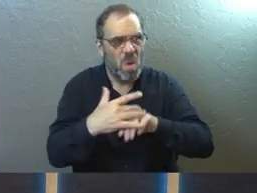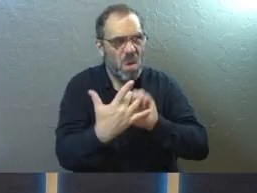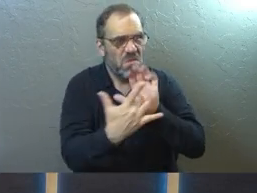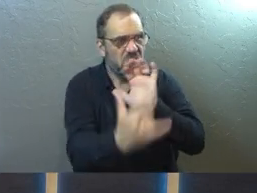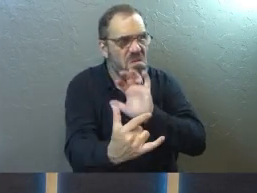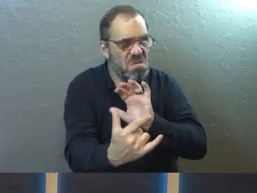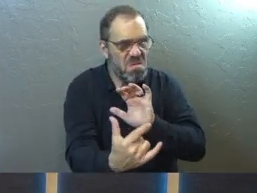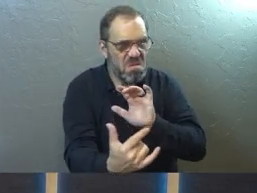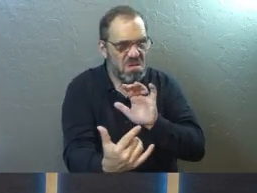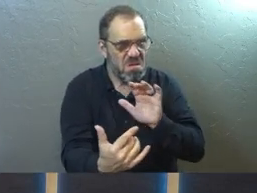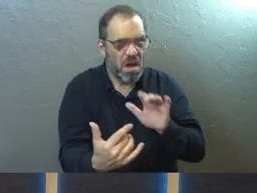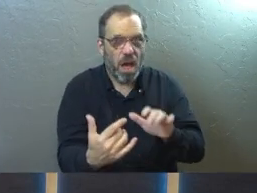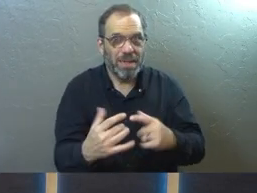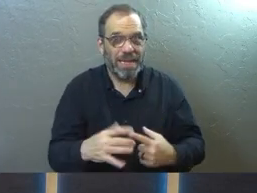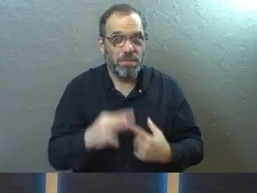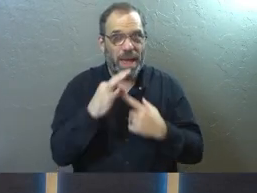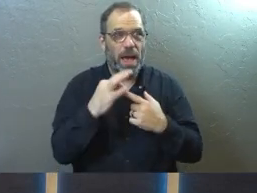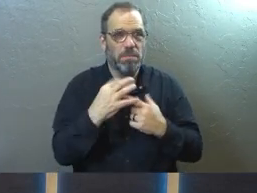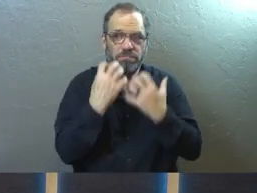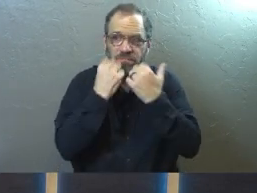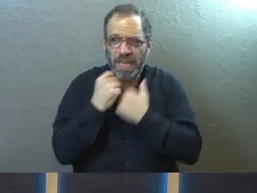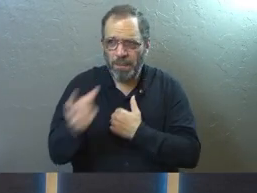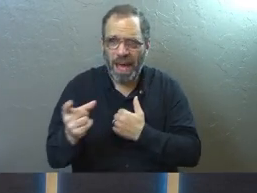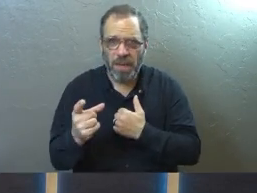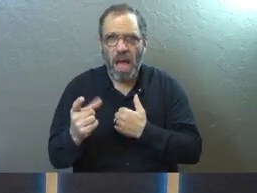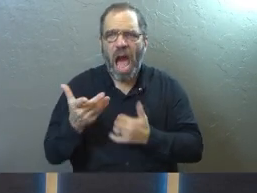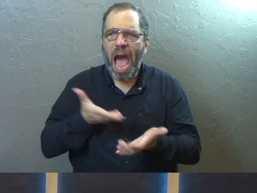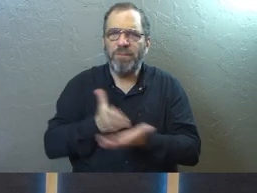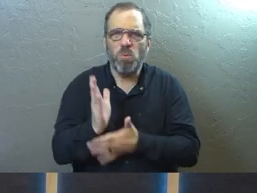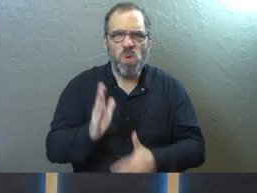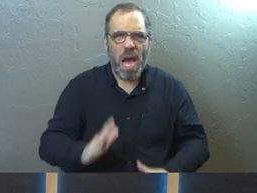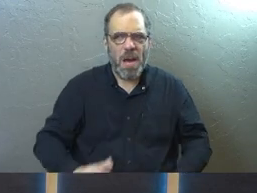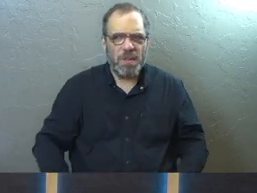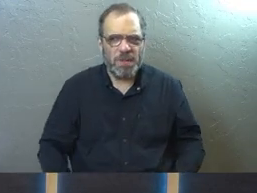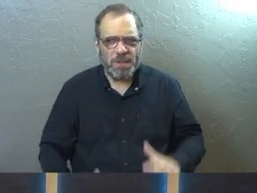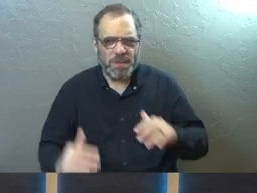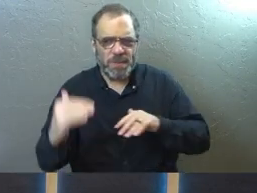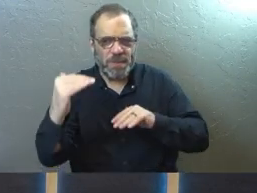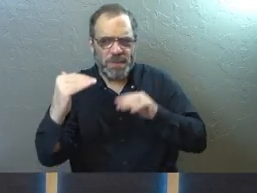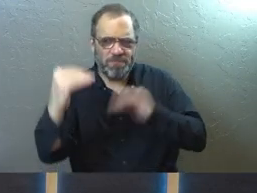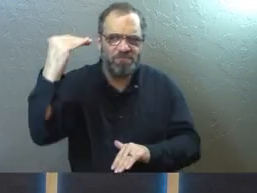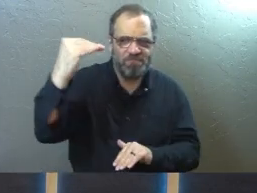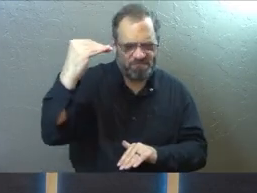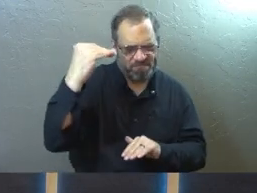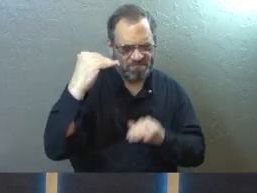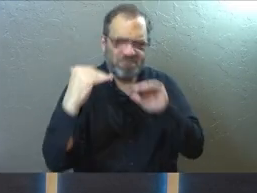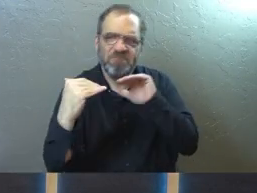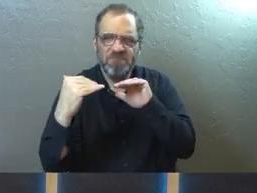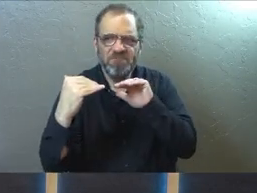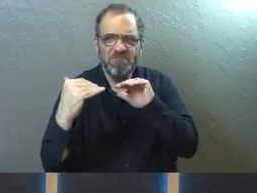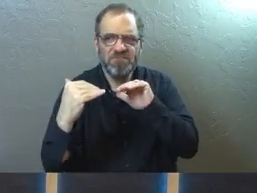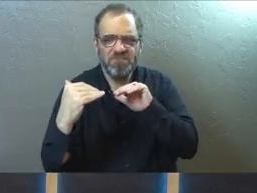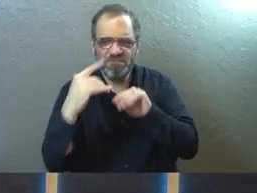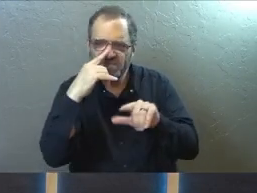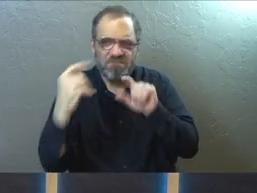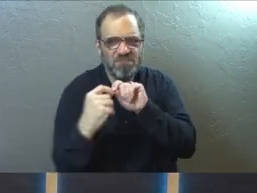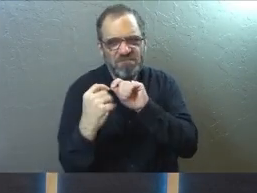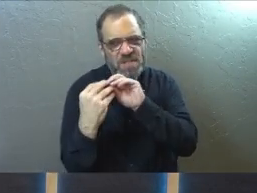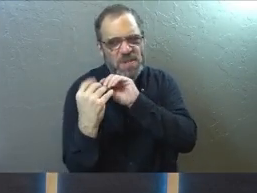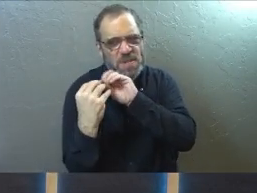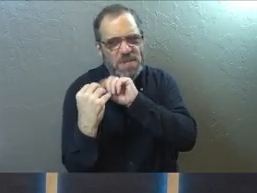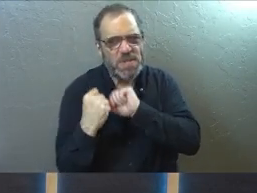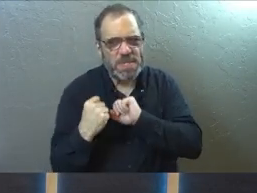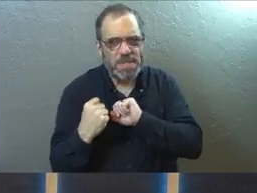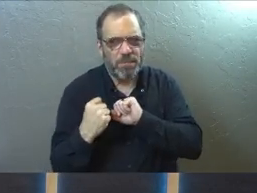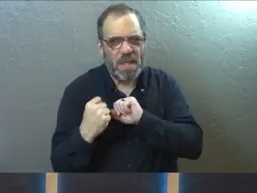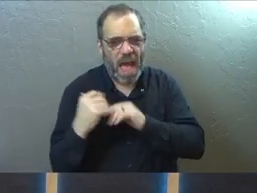or I'm hurt by somebody, especially somebody that I care about, I have a right to balance the scales again. And I'm going to balance the